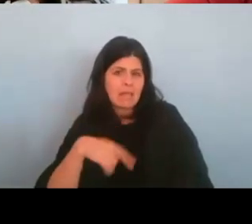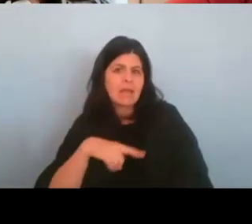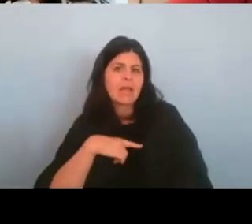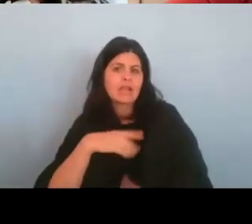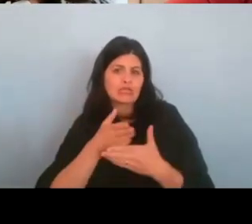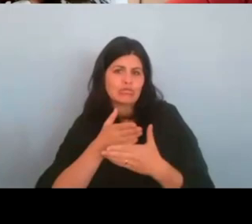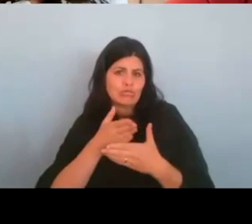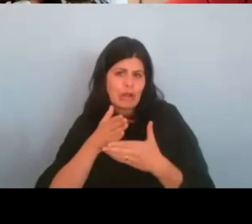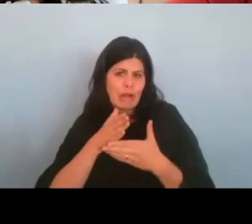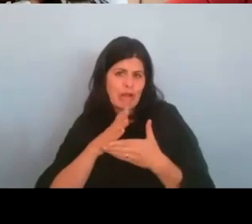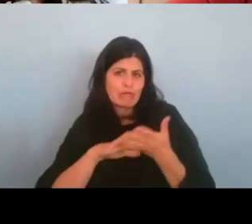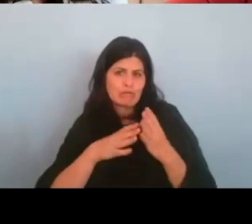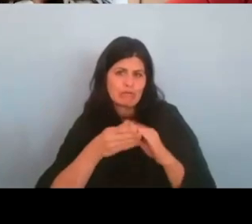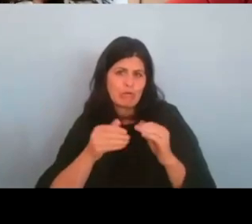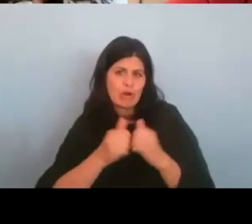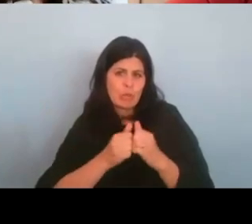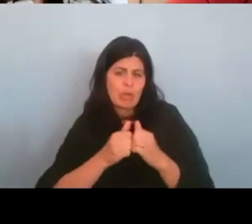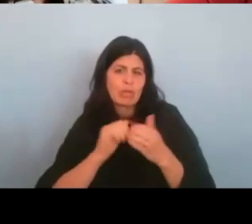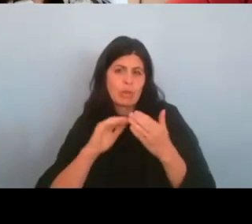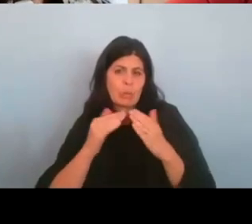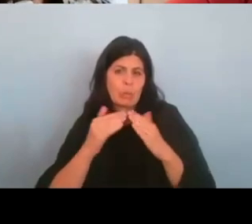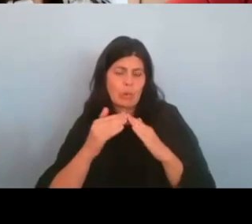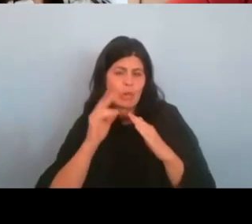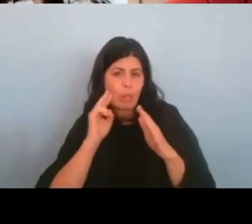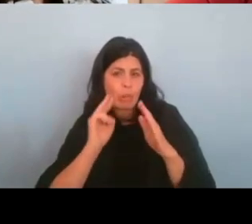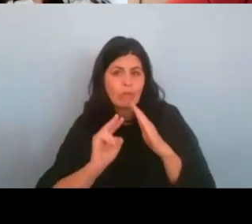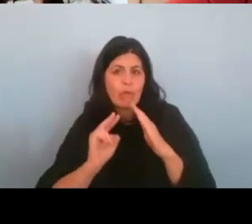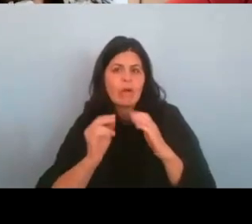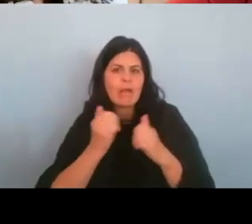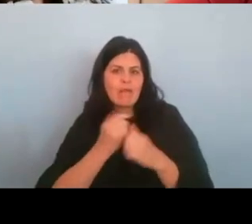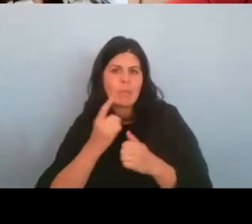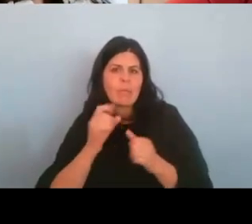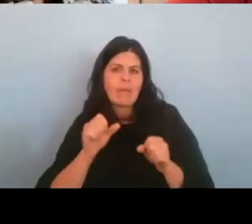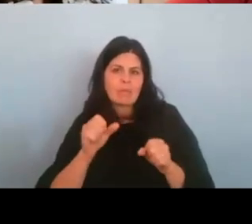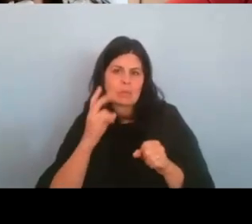with the community and, um, look, looking forward to everyone being able to see it.